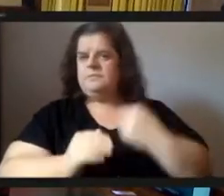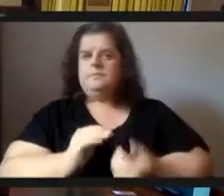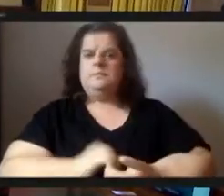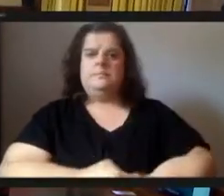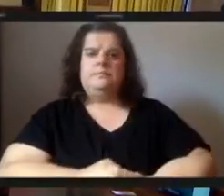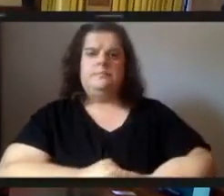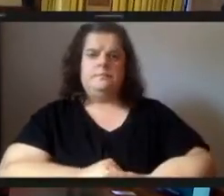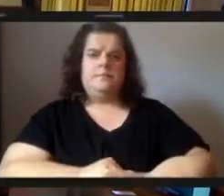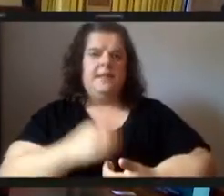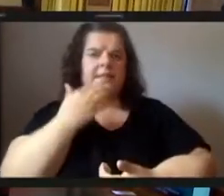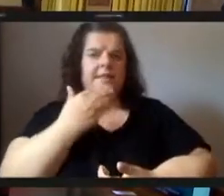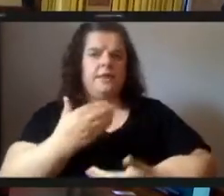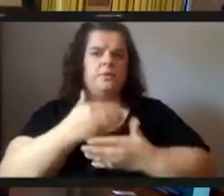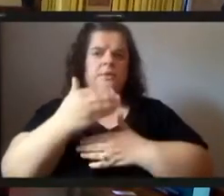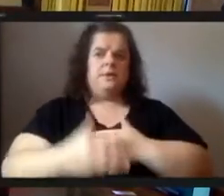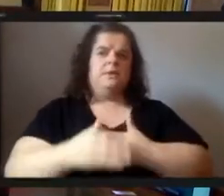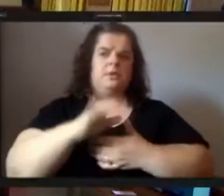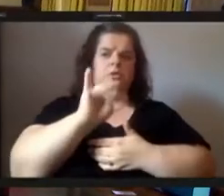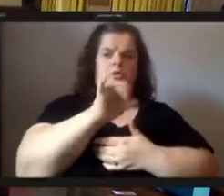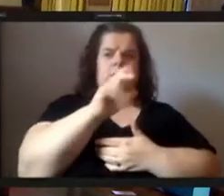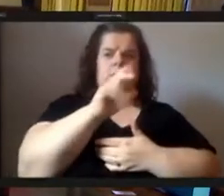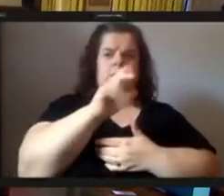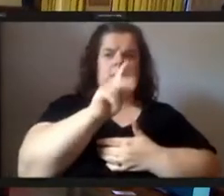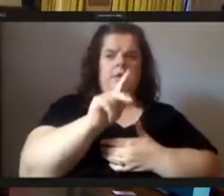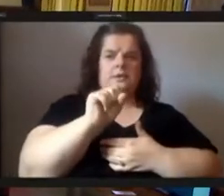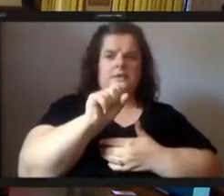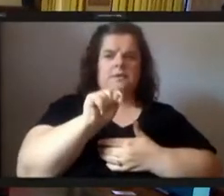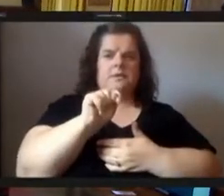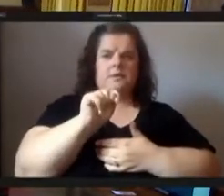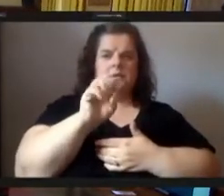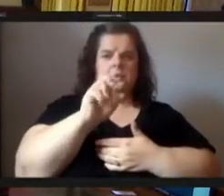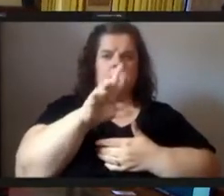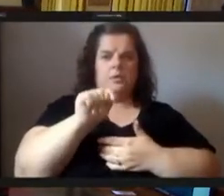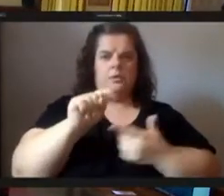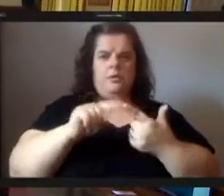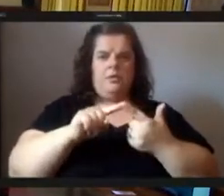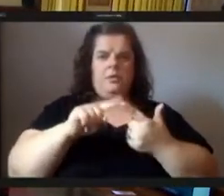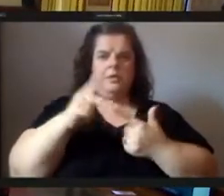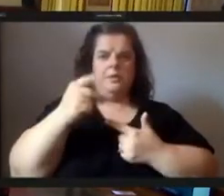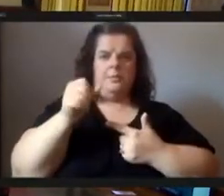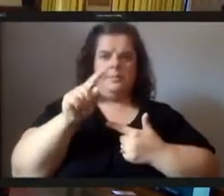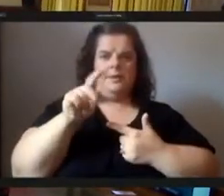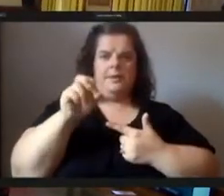thank you next we have jack stewart followed by pastor luchul love